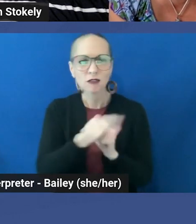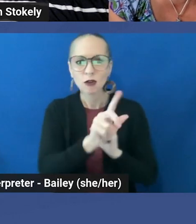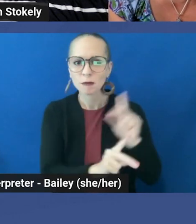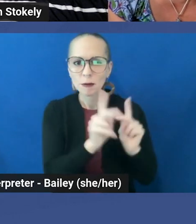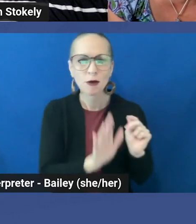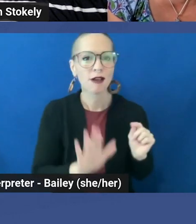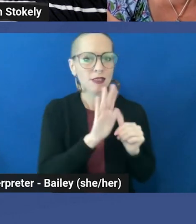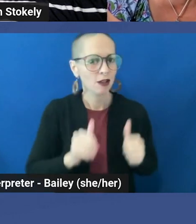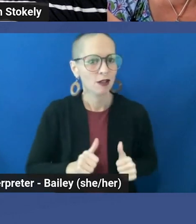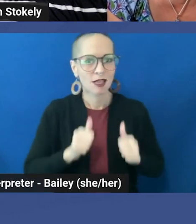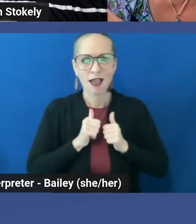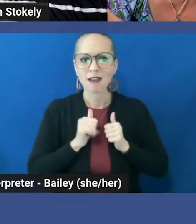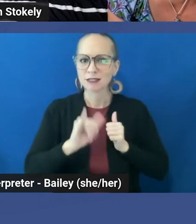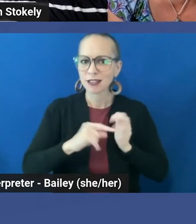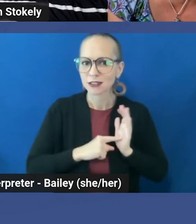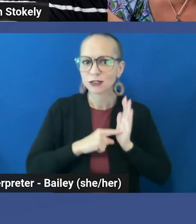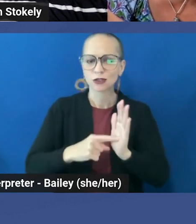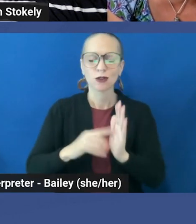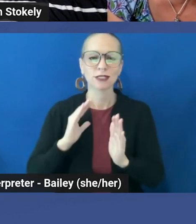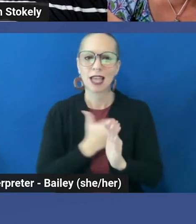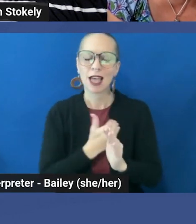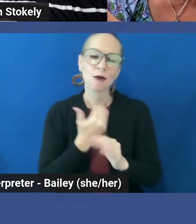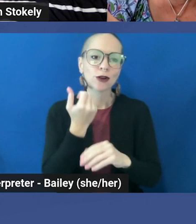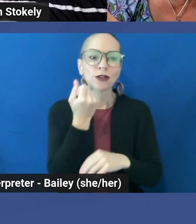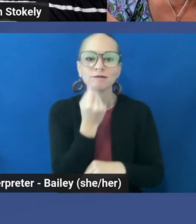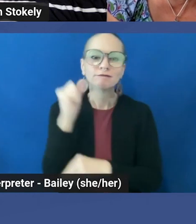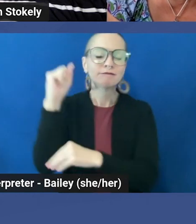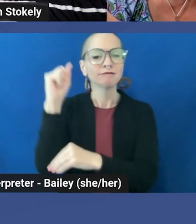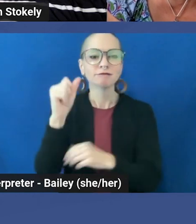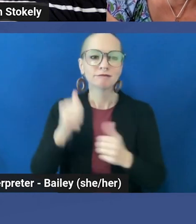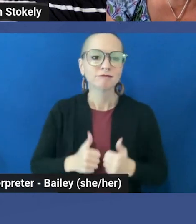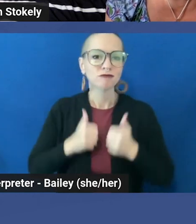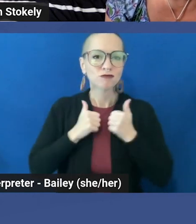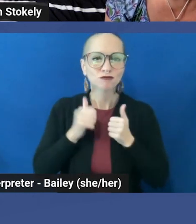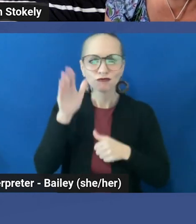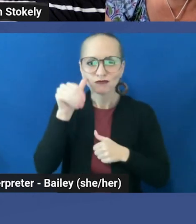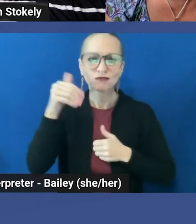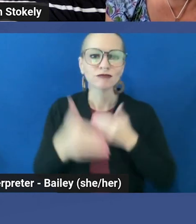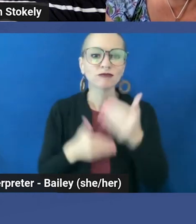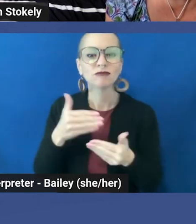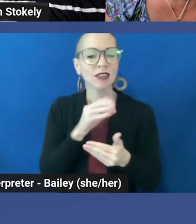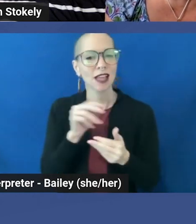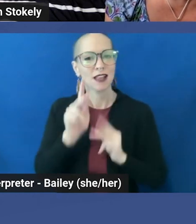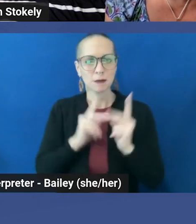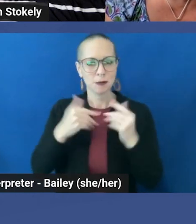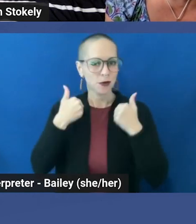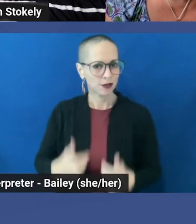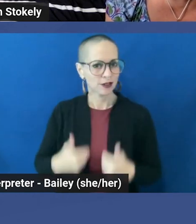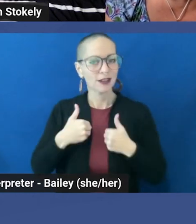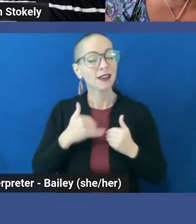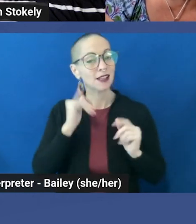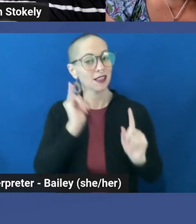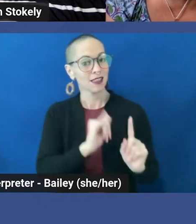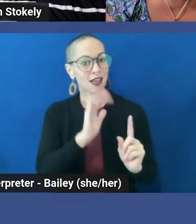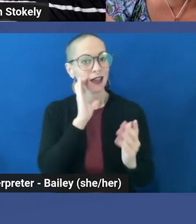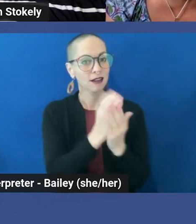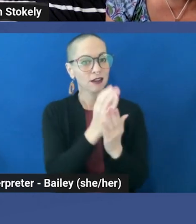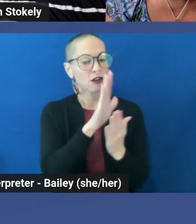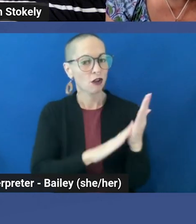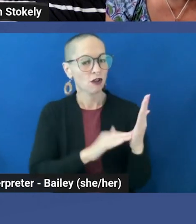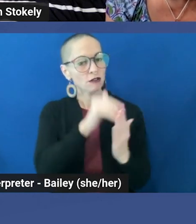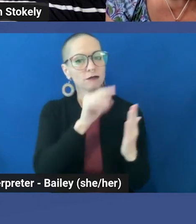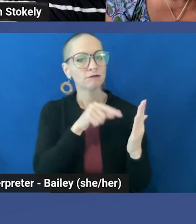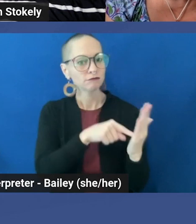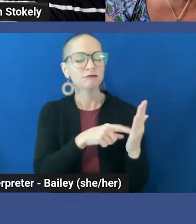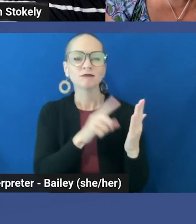lives, highlighting our resilience and humanity. In essence, this artwork is a powerful